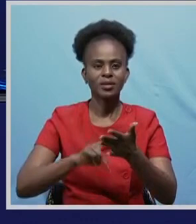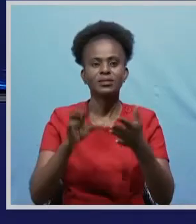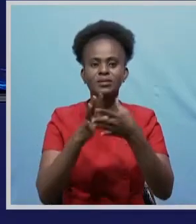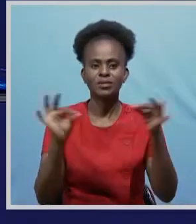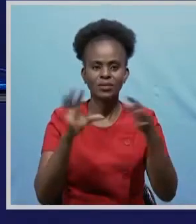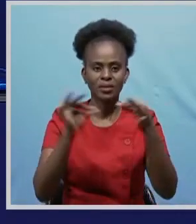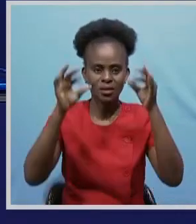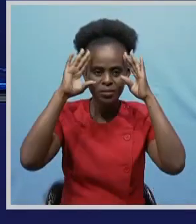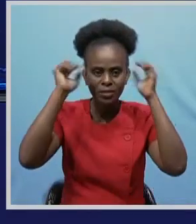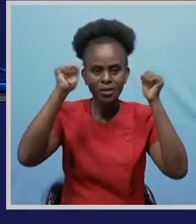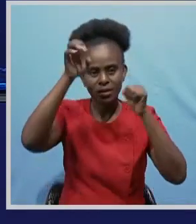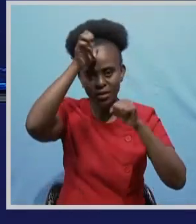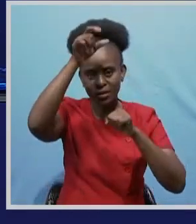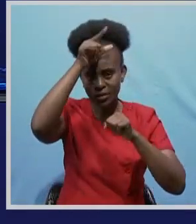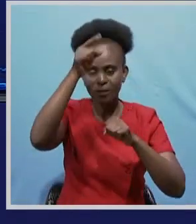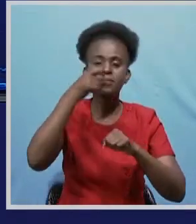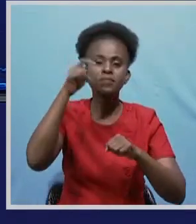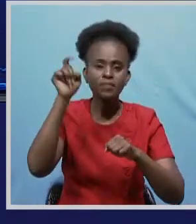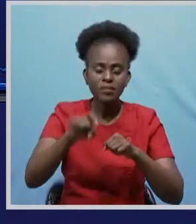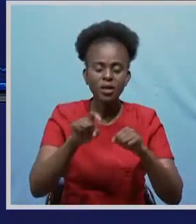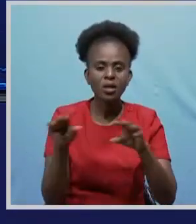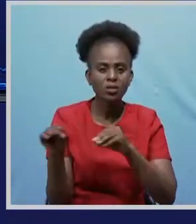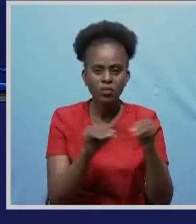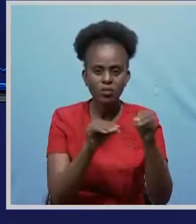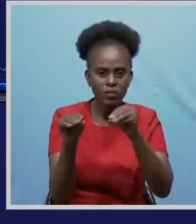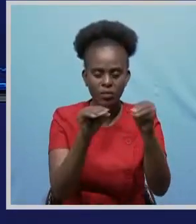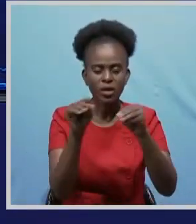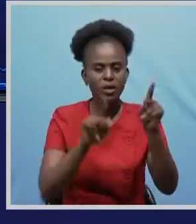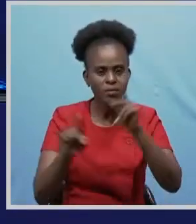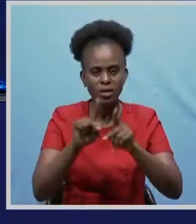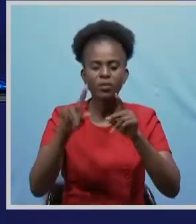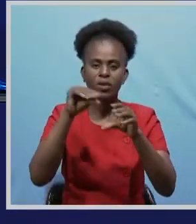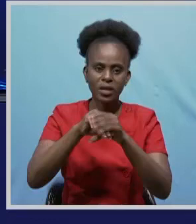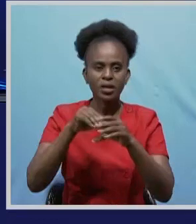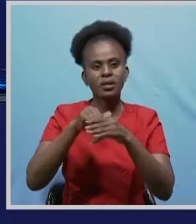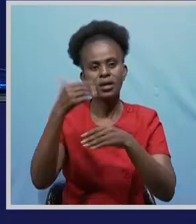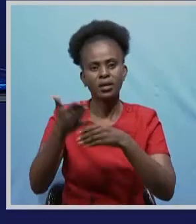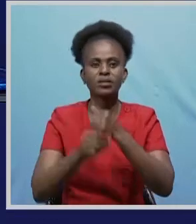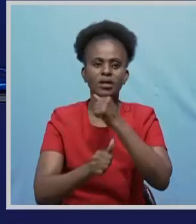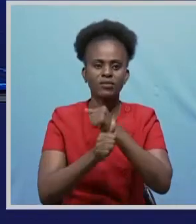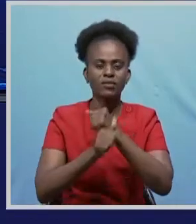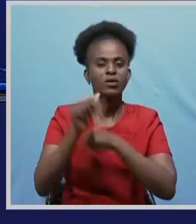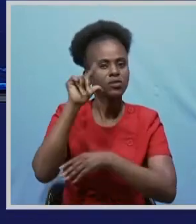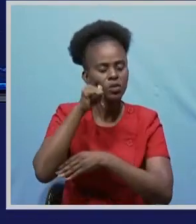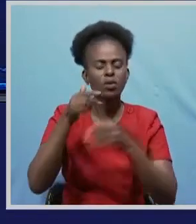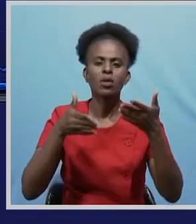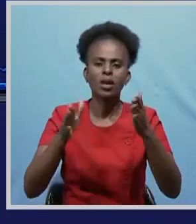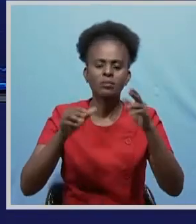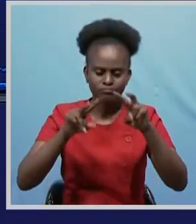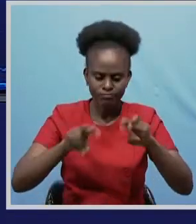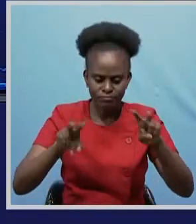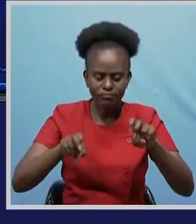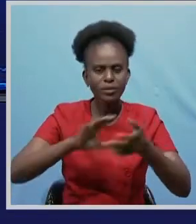President Edgar Lungu has ordered a restriction of movement of people in and out of Kafue tomorrow to allow for a thorough